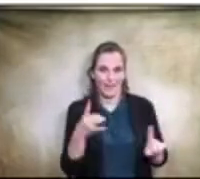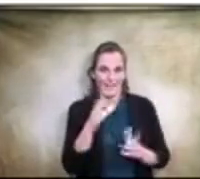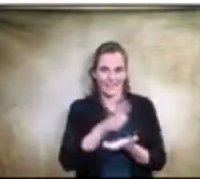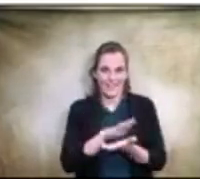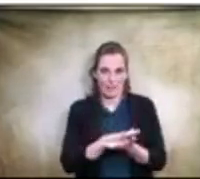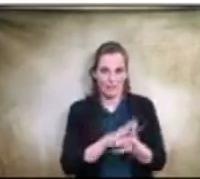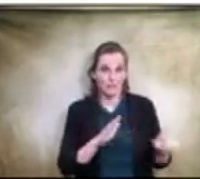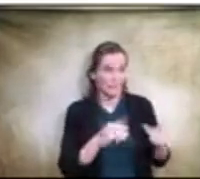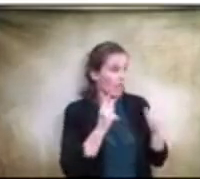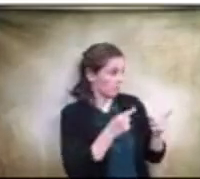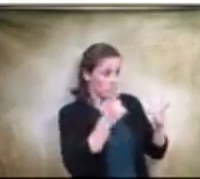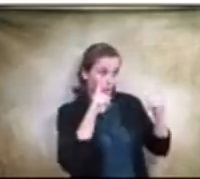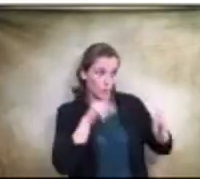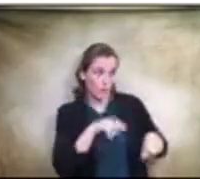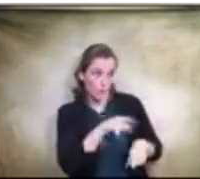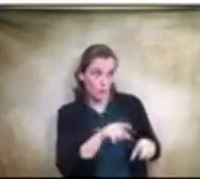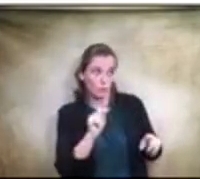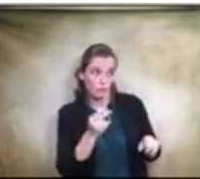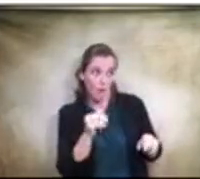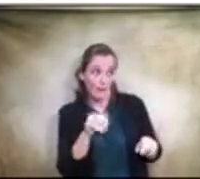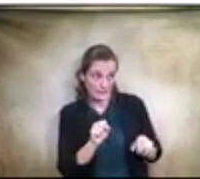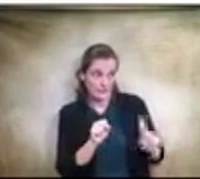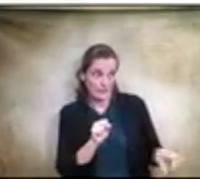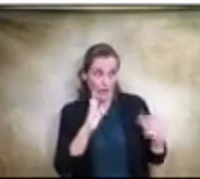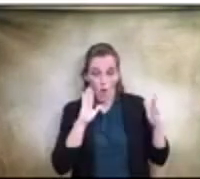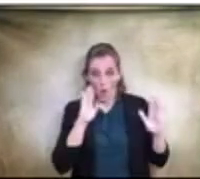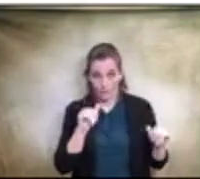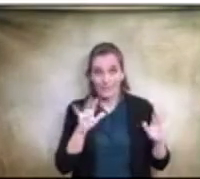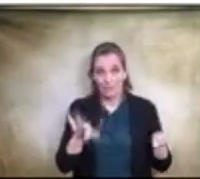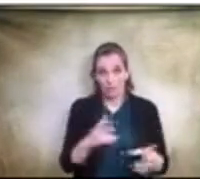and, and hopefully we can get this taken care of. Um,